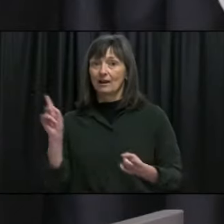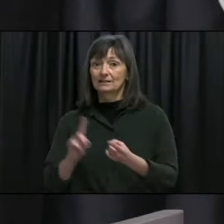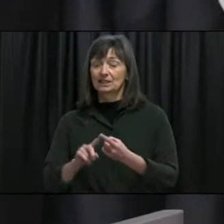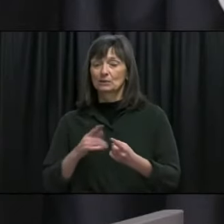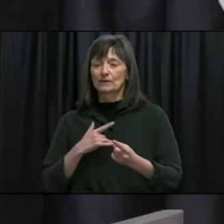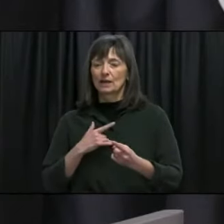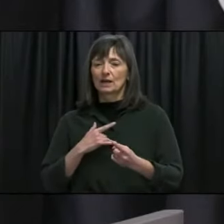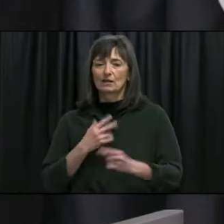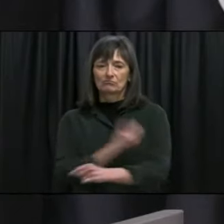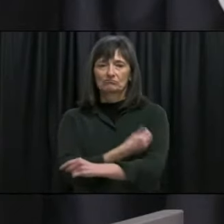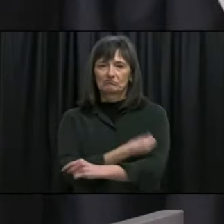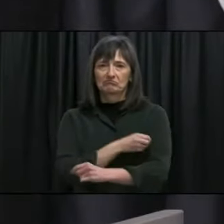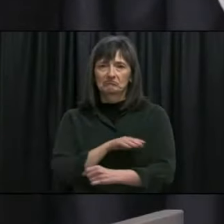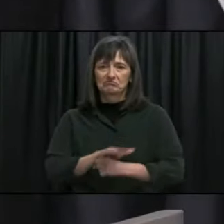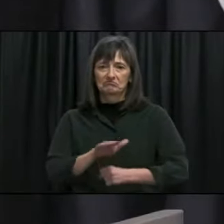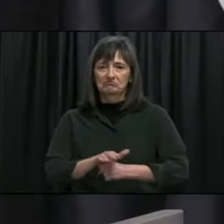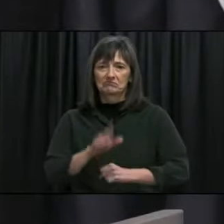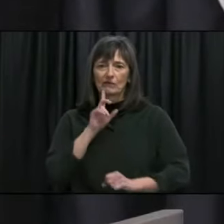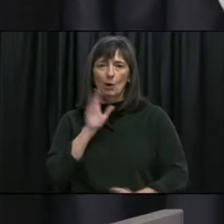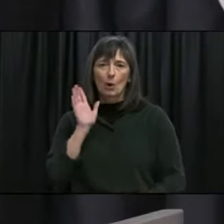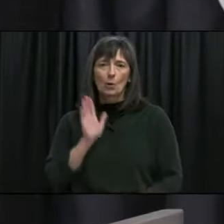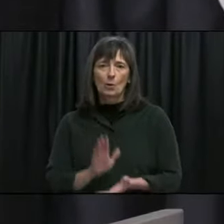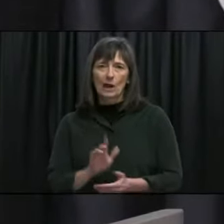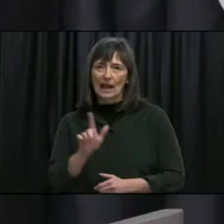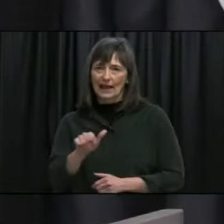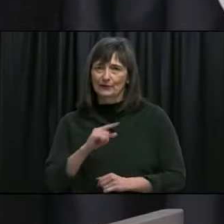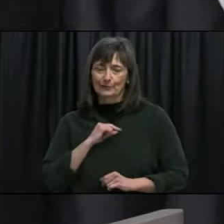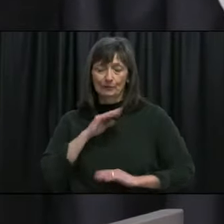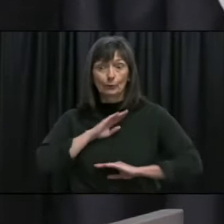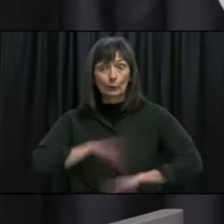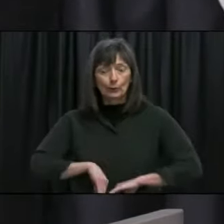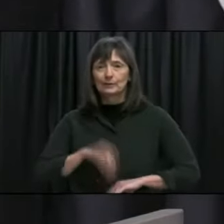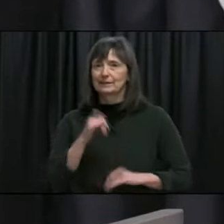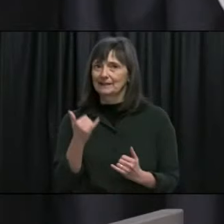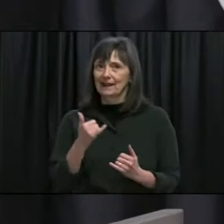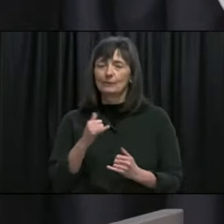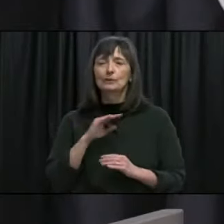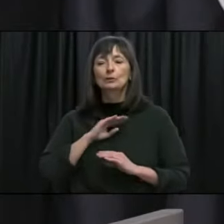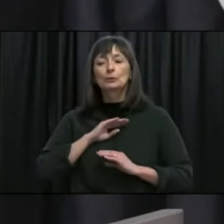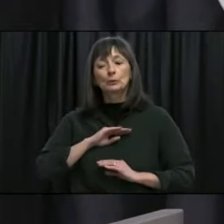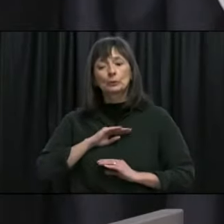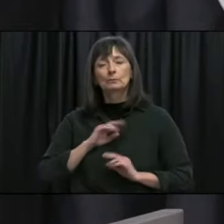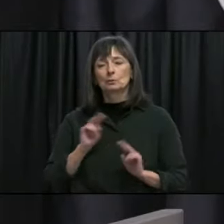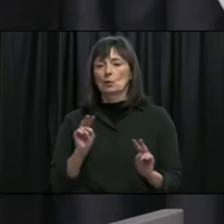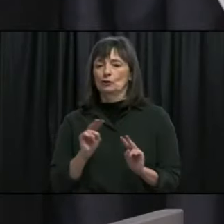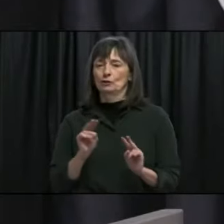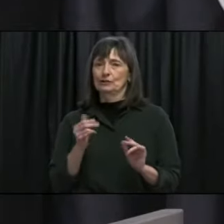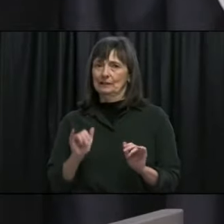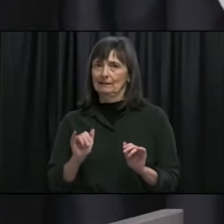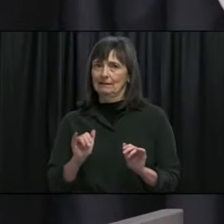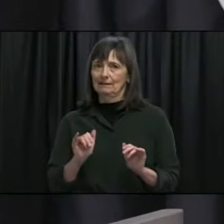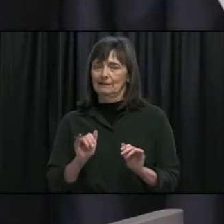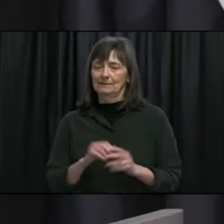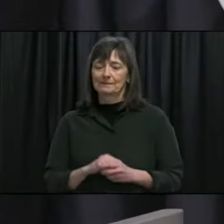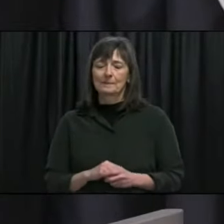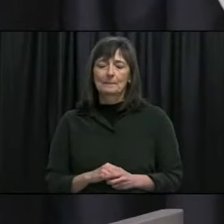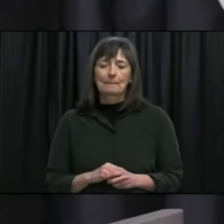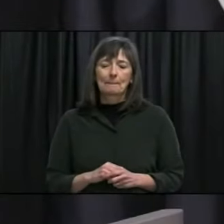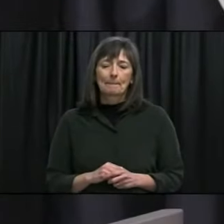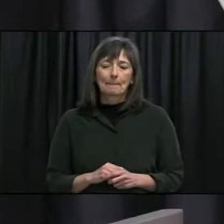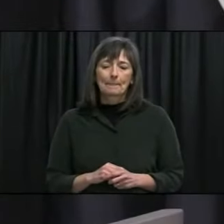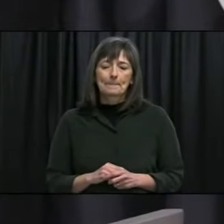sufficiently vaccinated with effective vaccines to reduce the risk of COVID-19